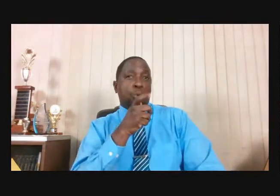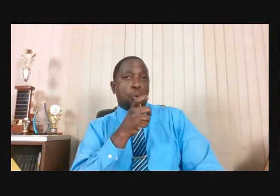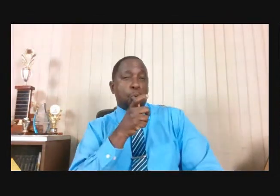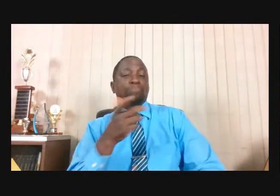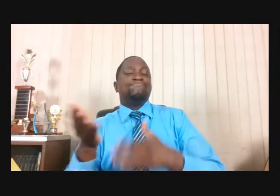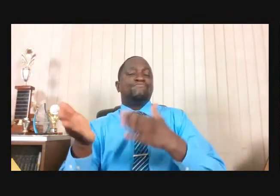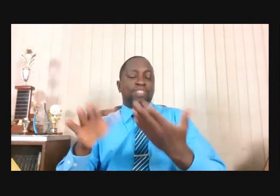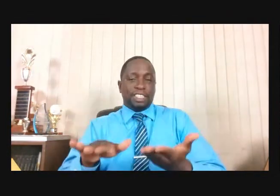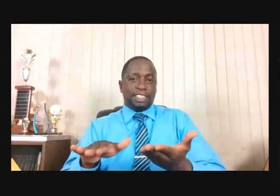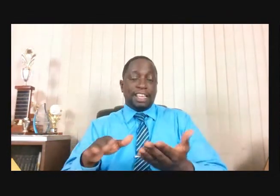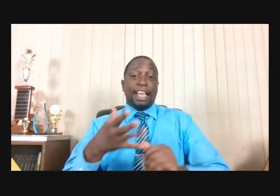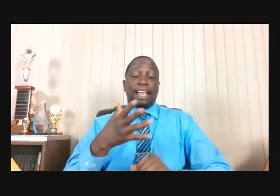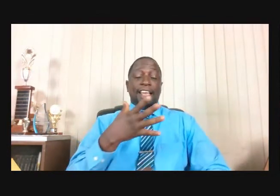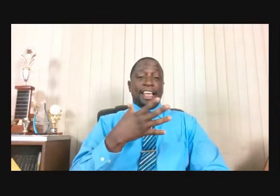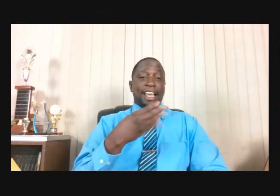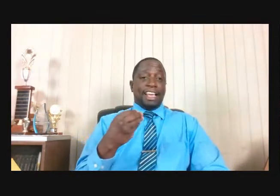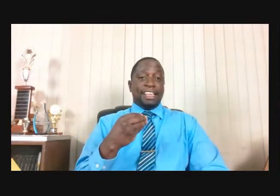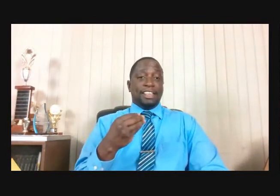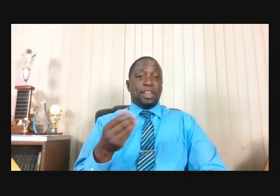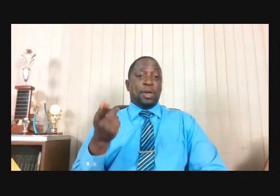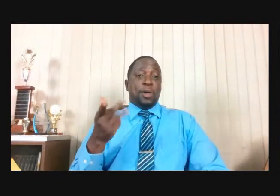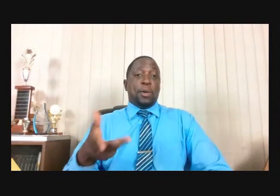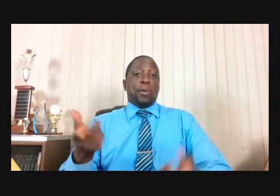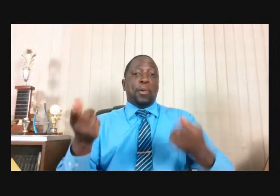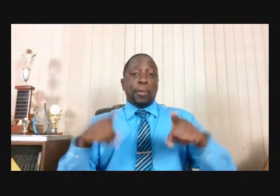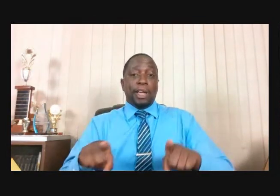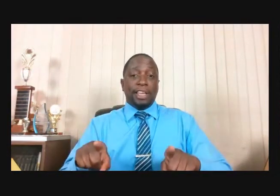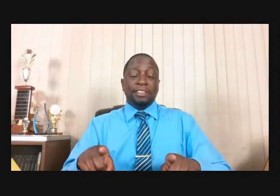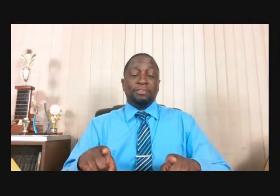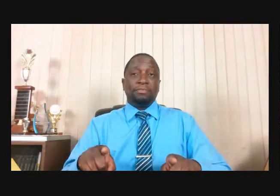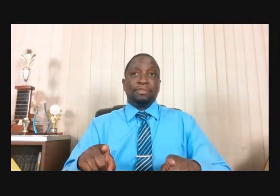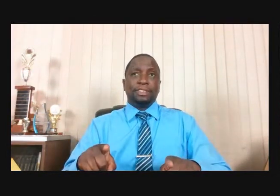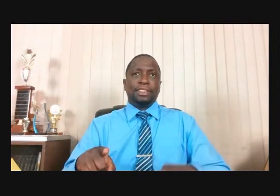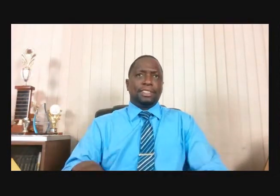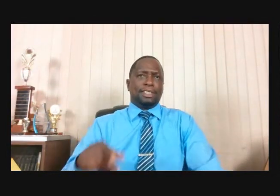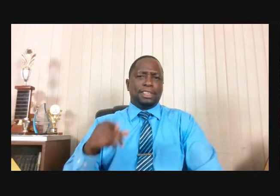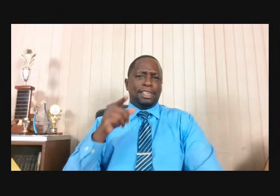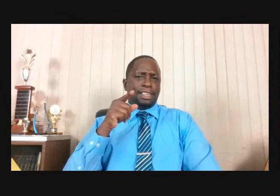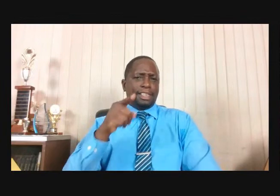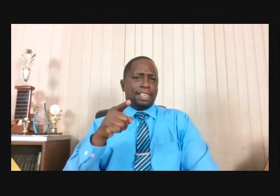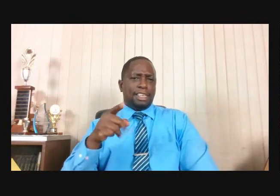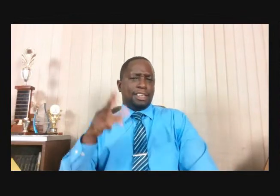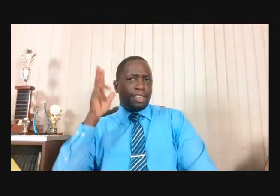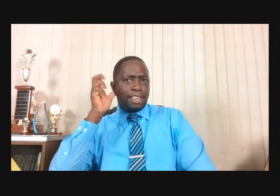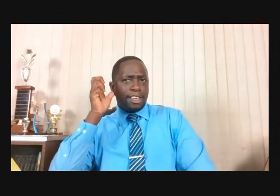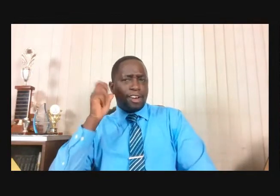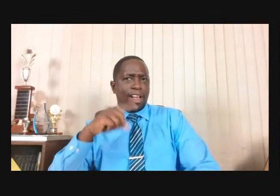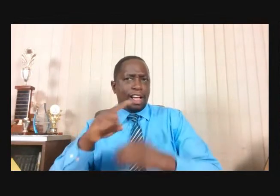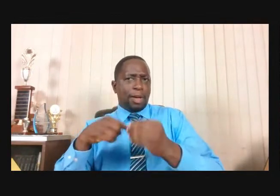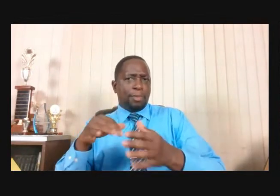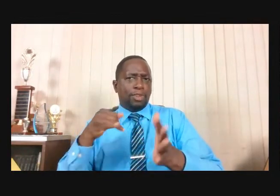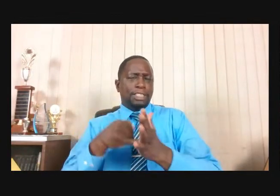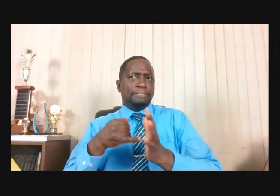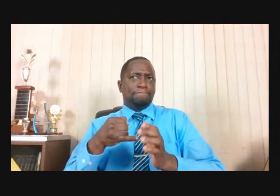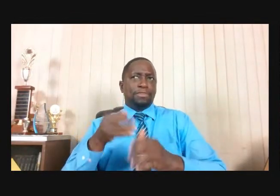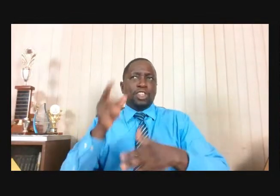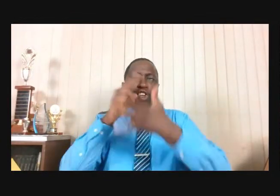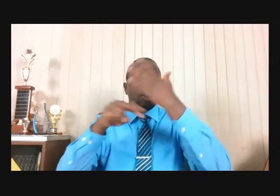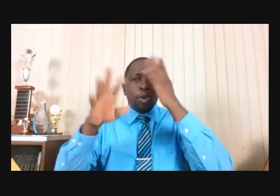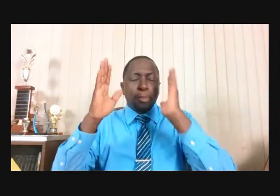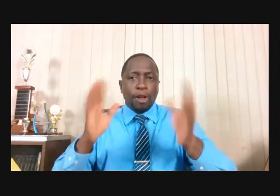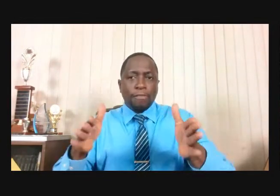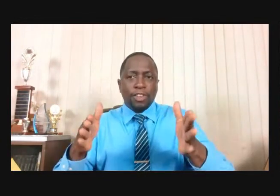And Went For His Life And Came To Beersheba Which Belongeth To Judah And Left His